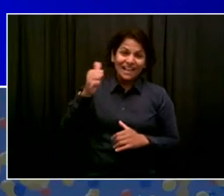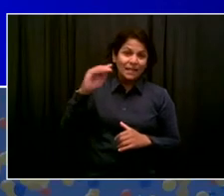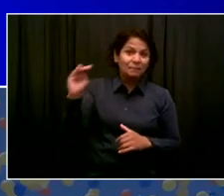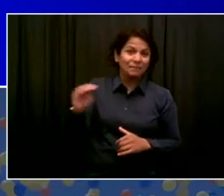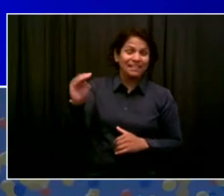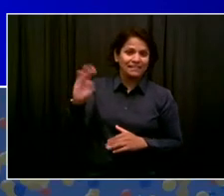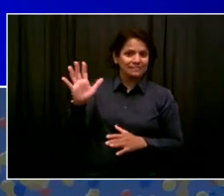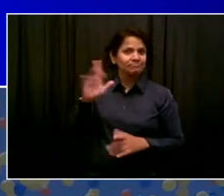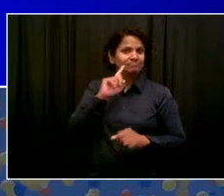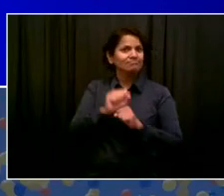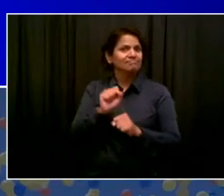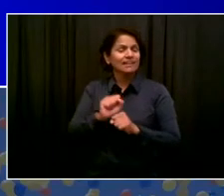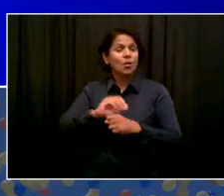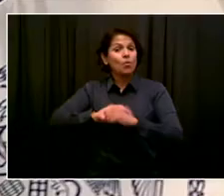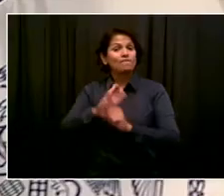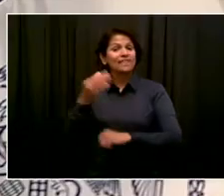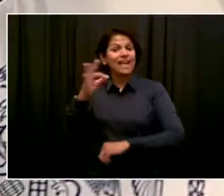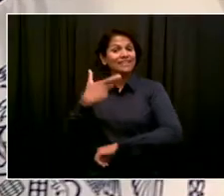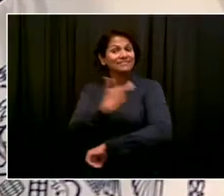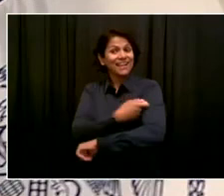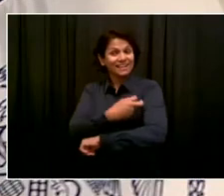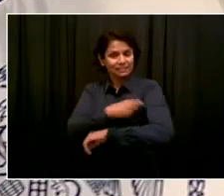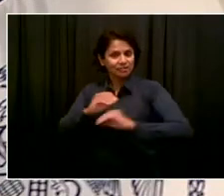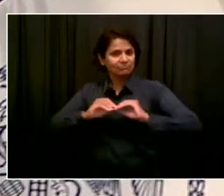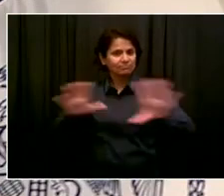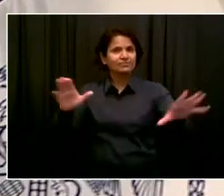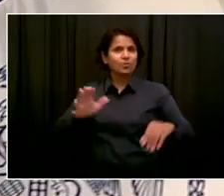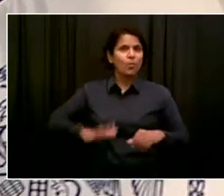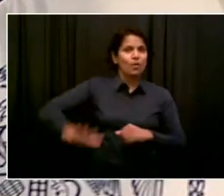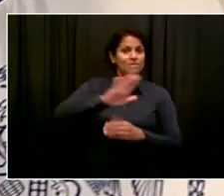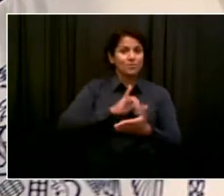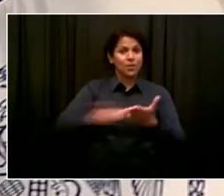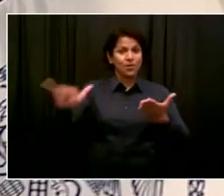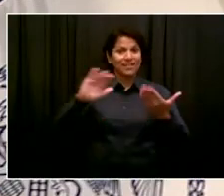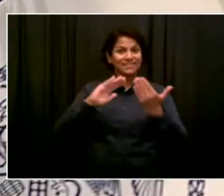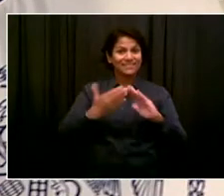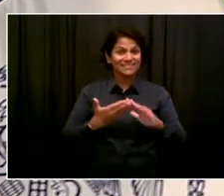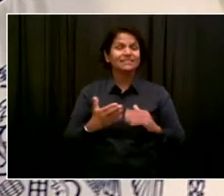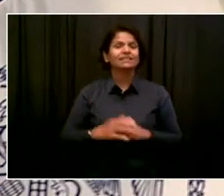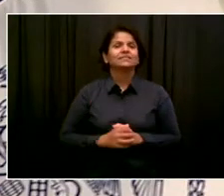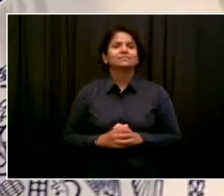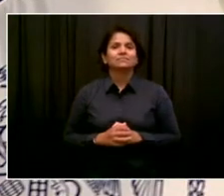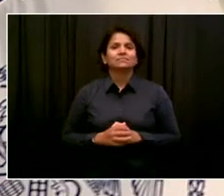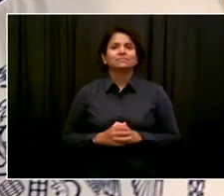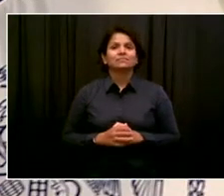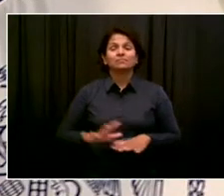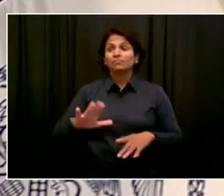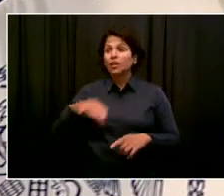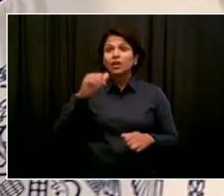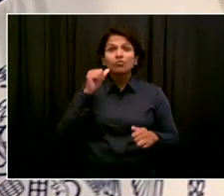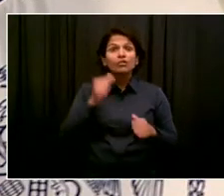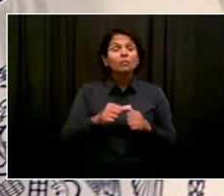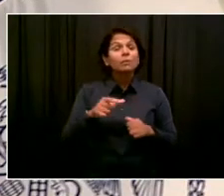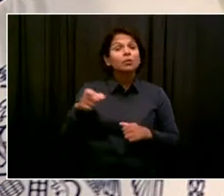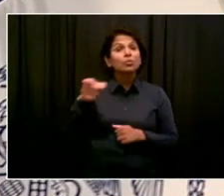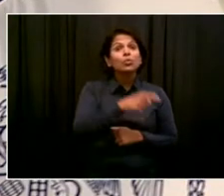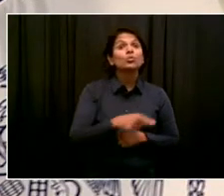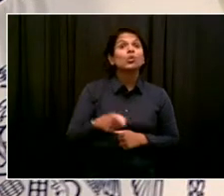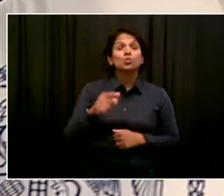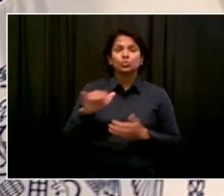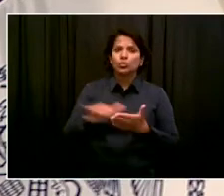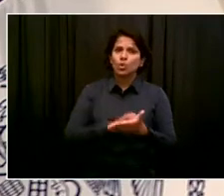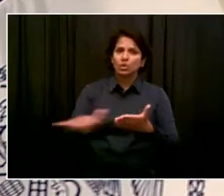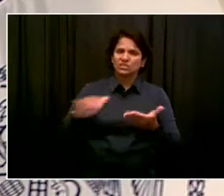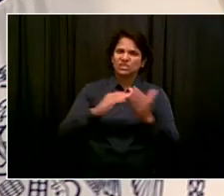moment. At one point long ago, it looked like this might be an insurmountable possibility. This might not be reachable.